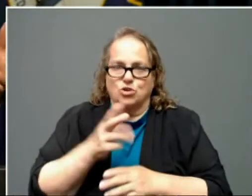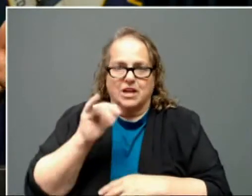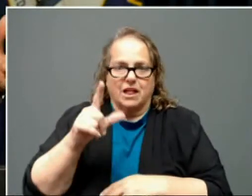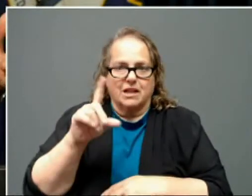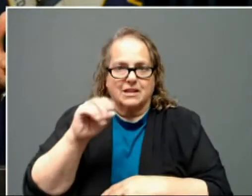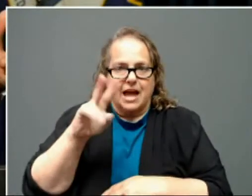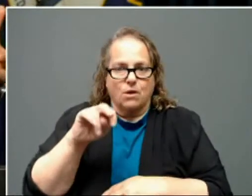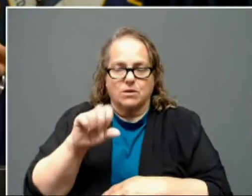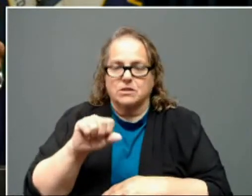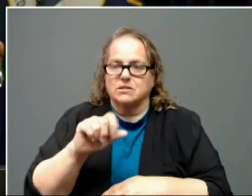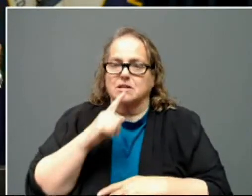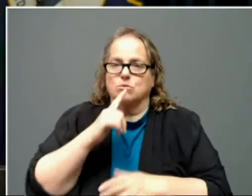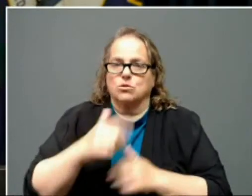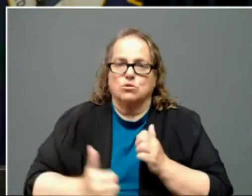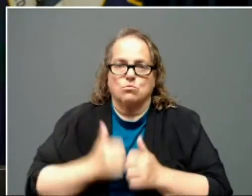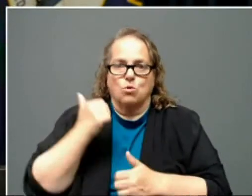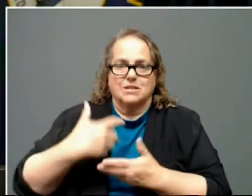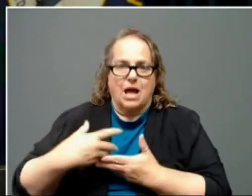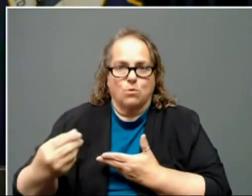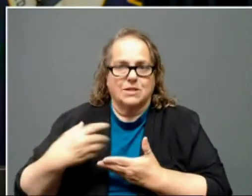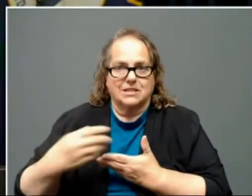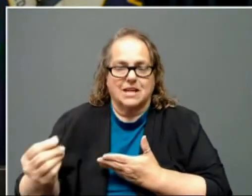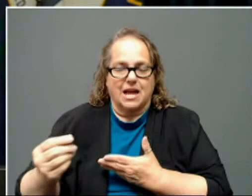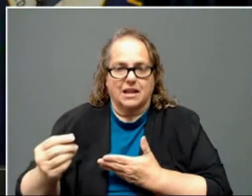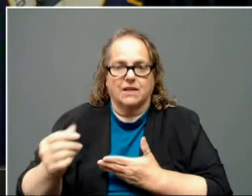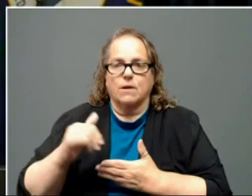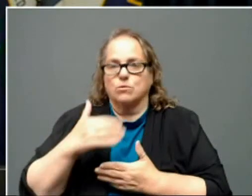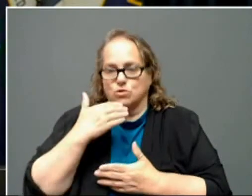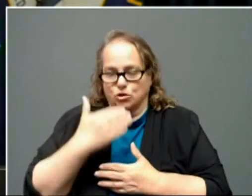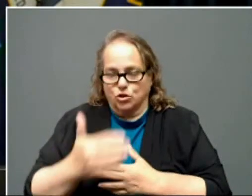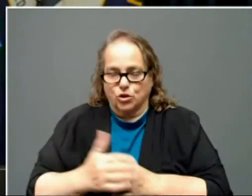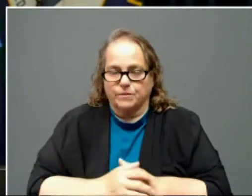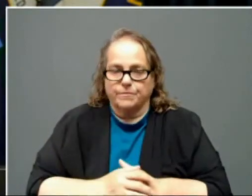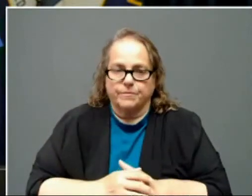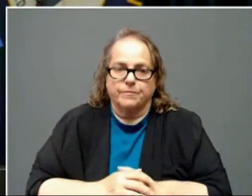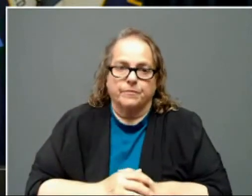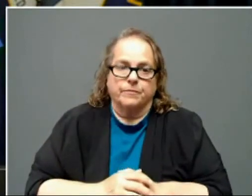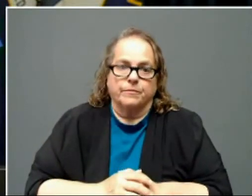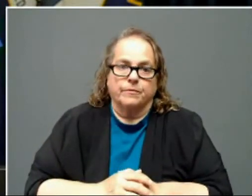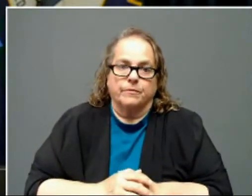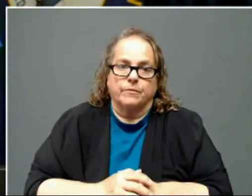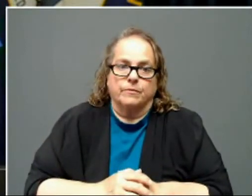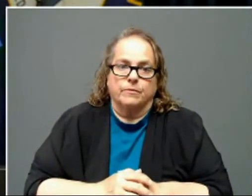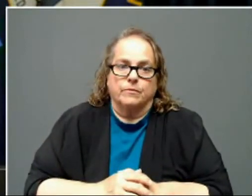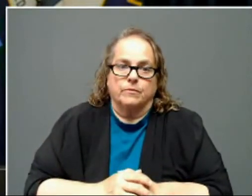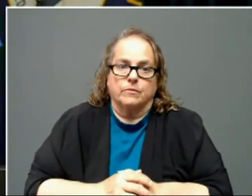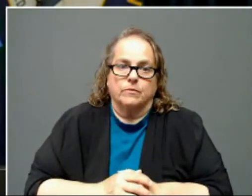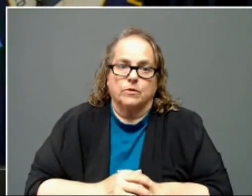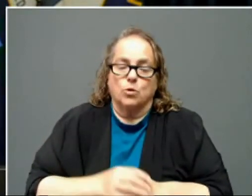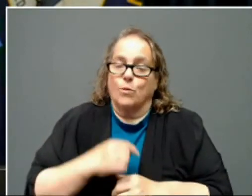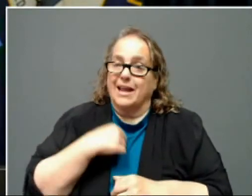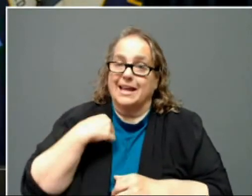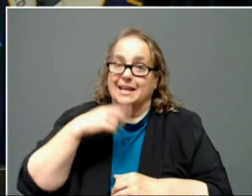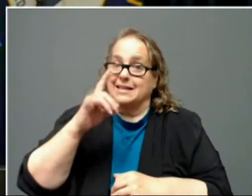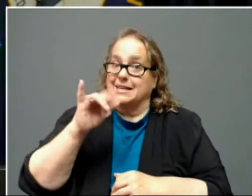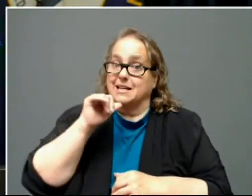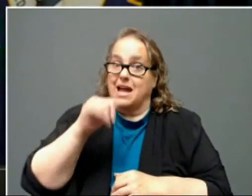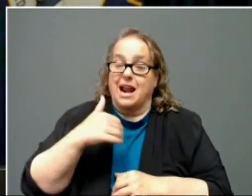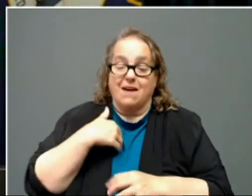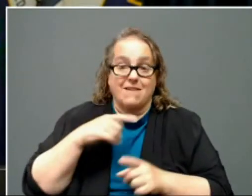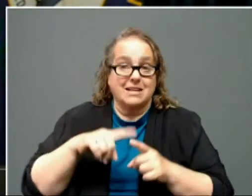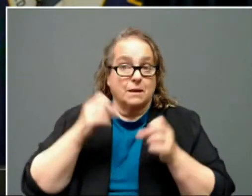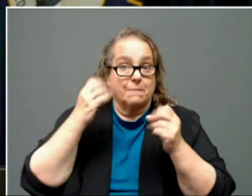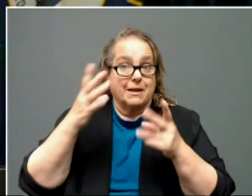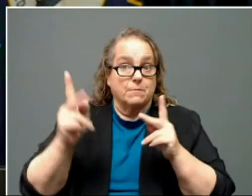outside, which is a good thing. Now, we didn't have as many people wearing masks as they should, and that's